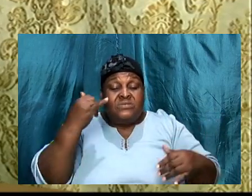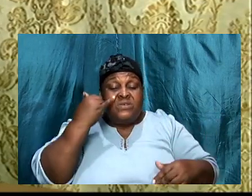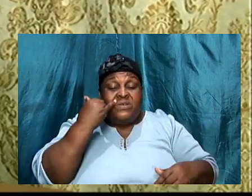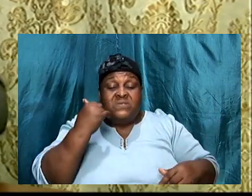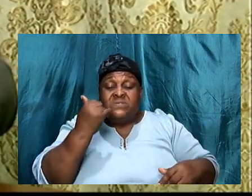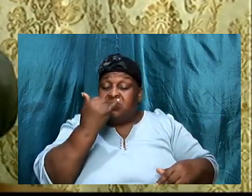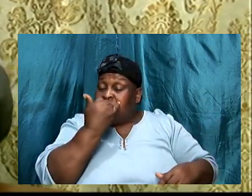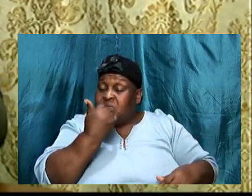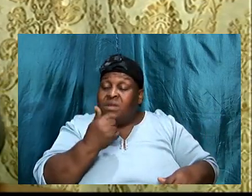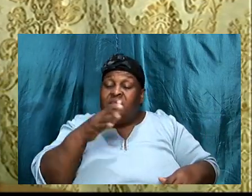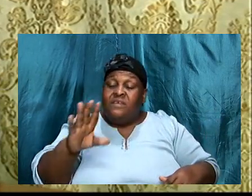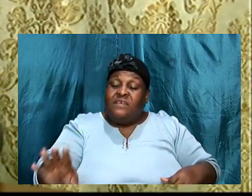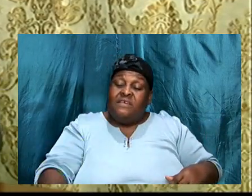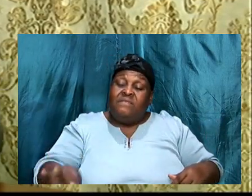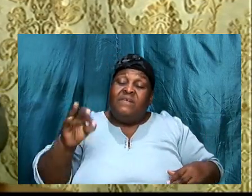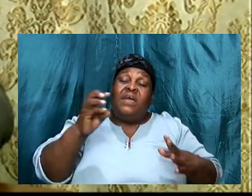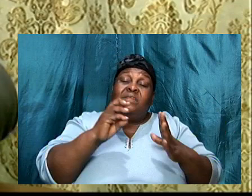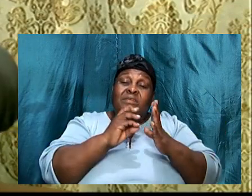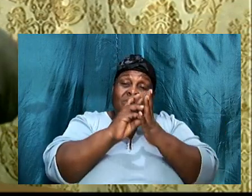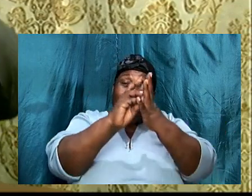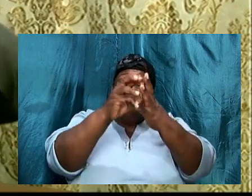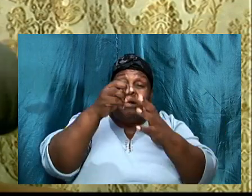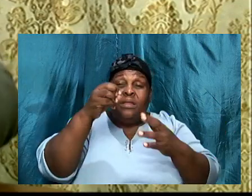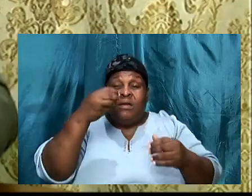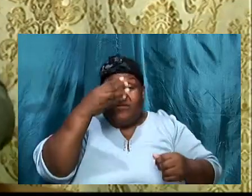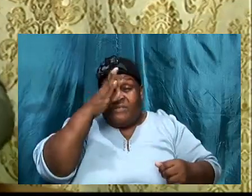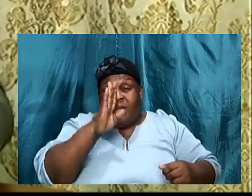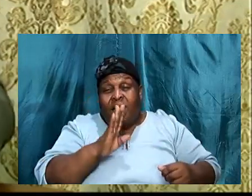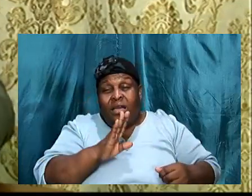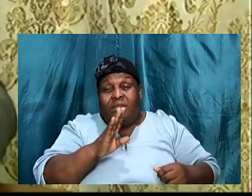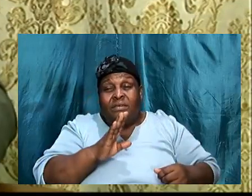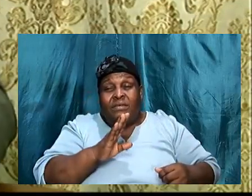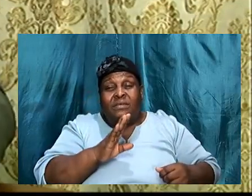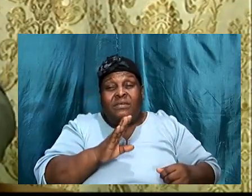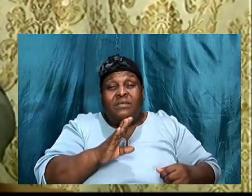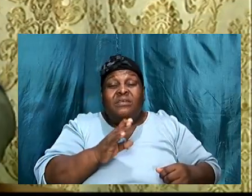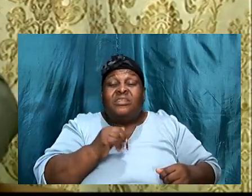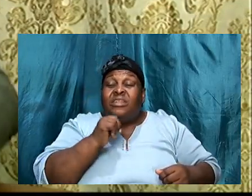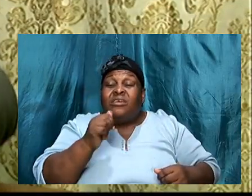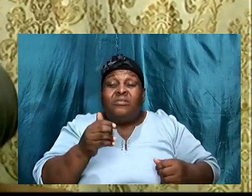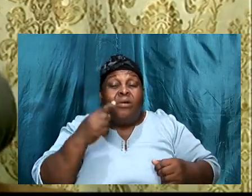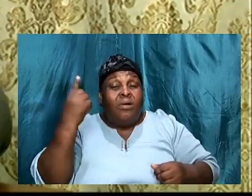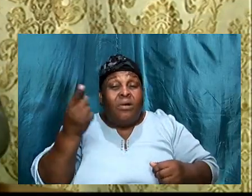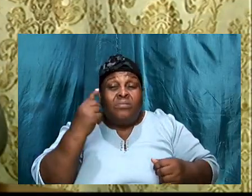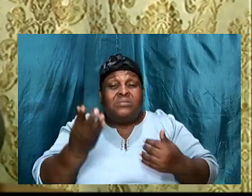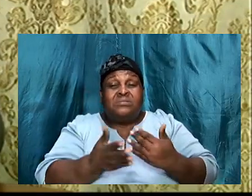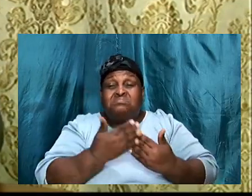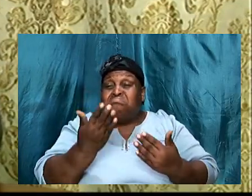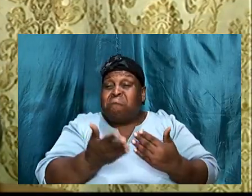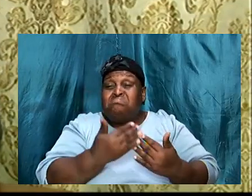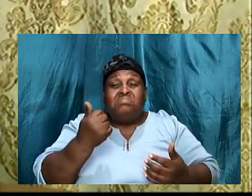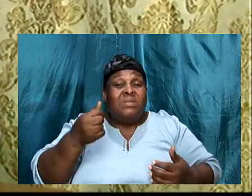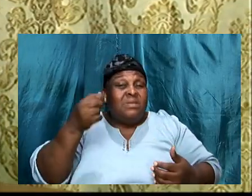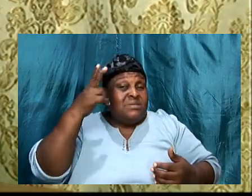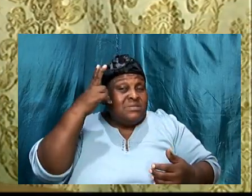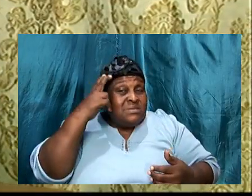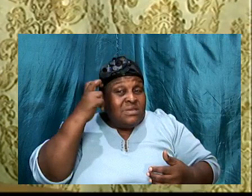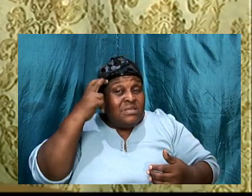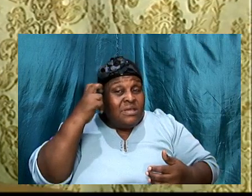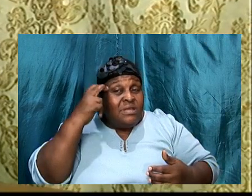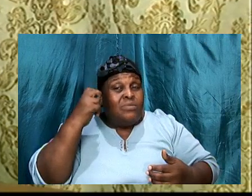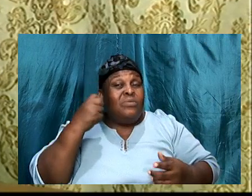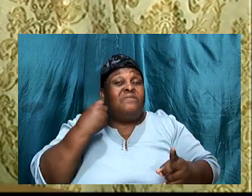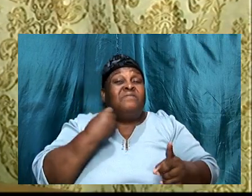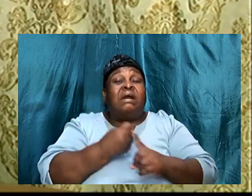be easy, because, Satan, will stand up, in your way, and he will stand, against the will of God,